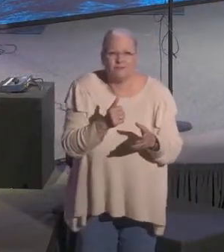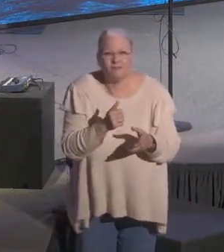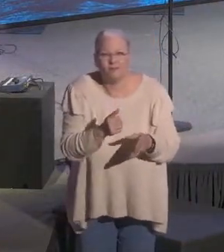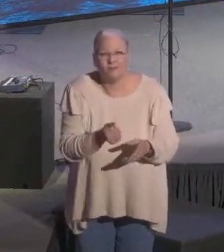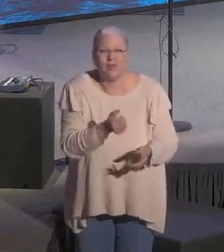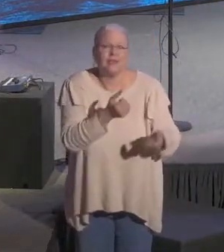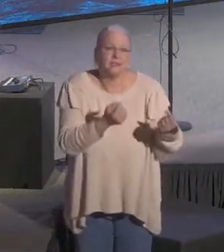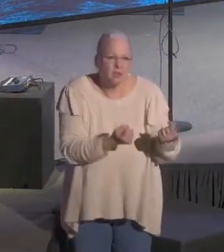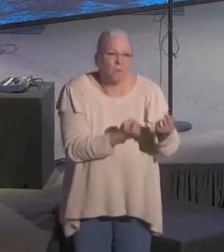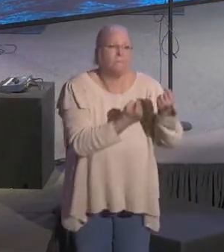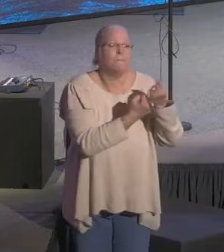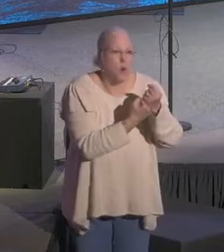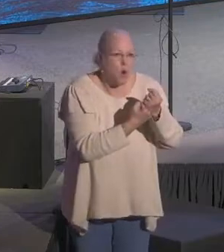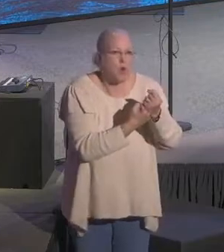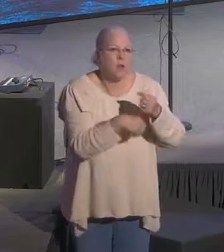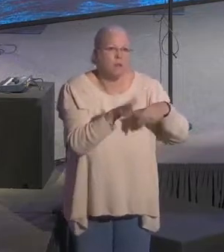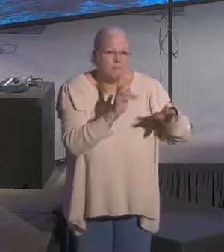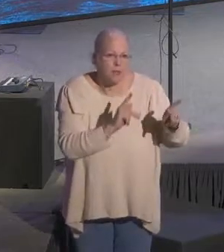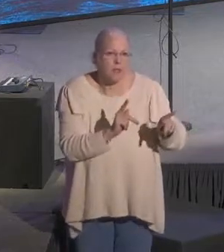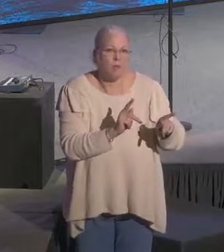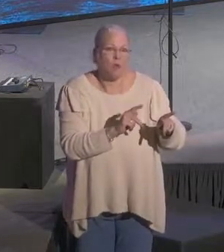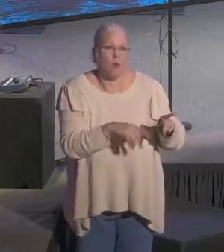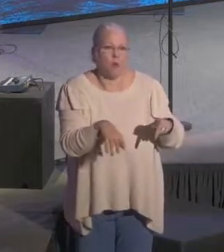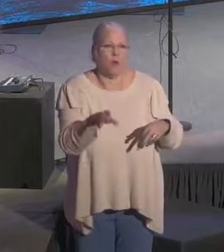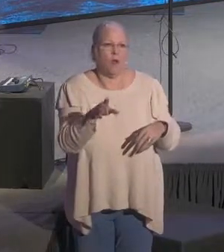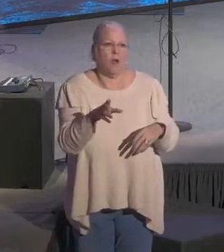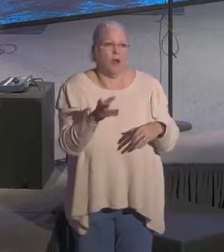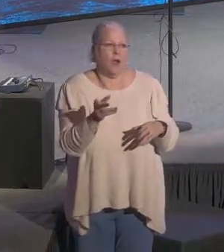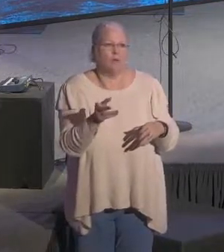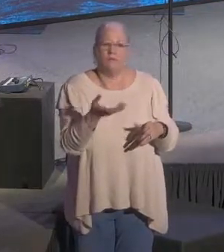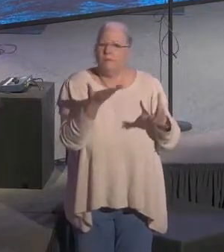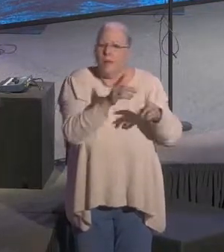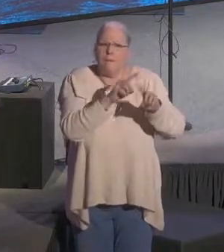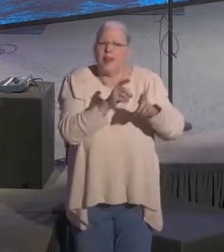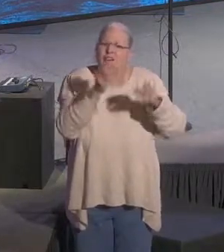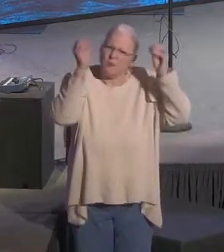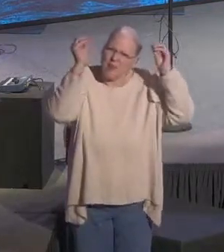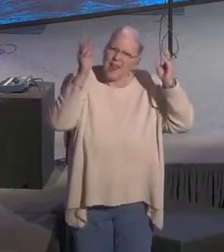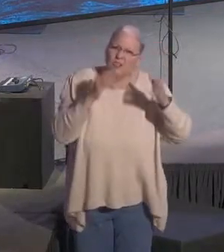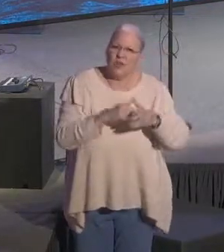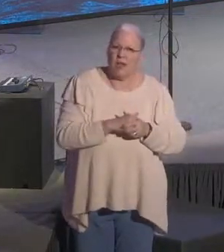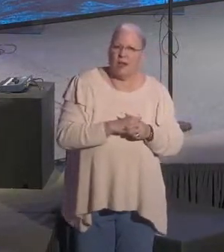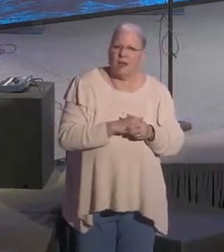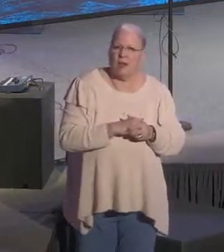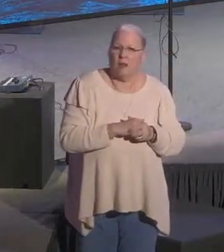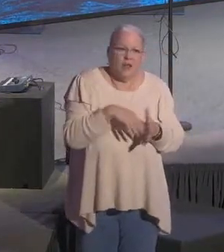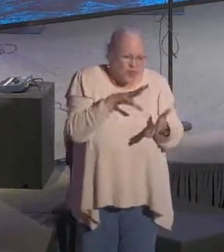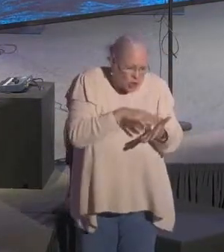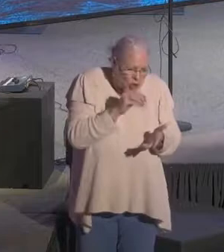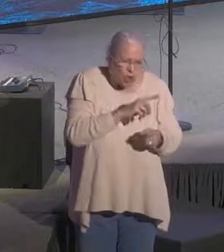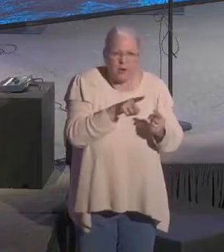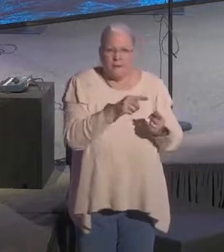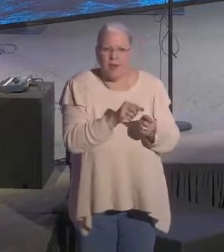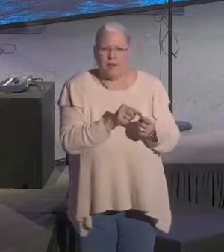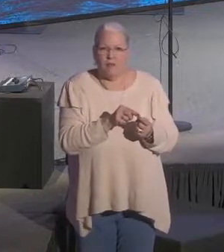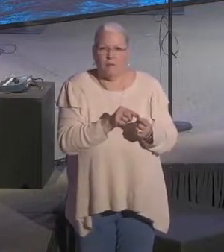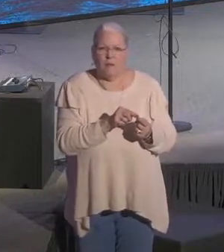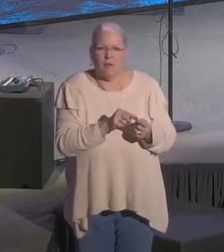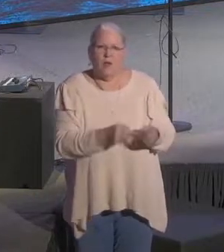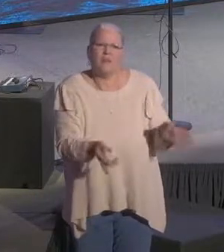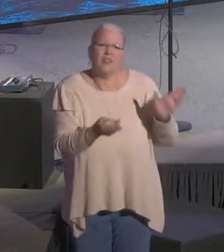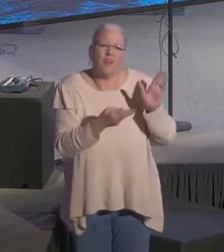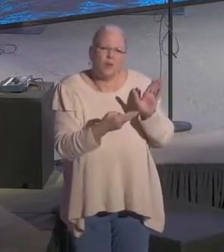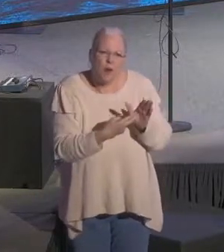And you can go and you can vote having been educated, right? Candidates that represent your Christian